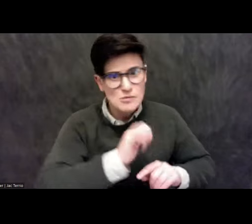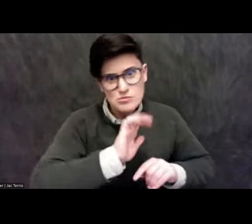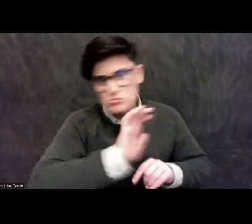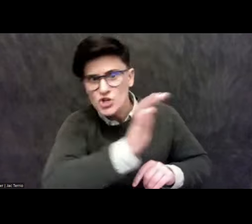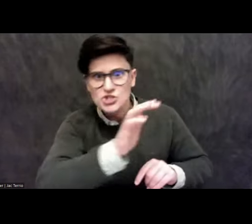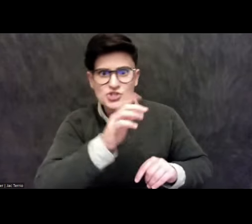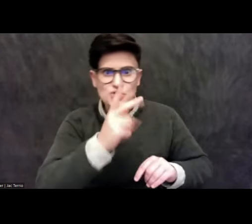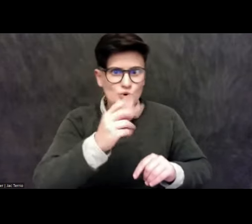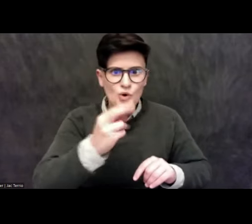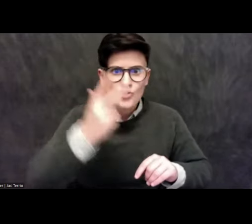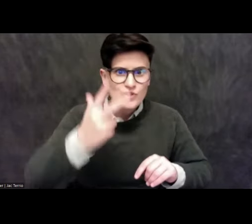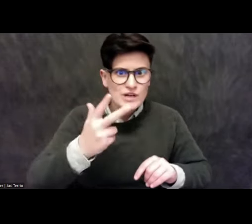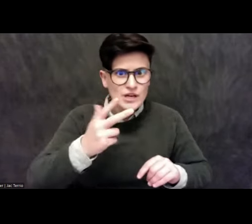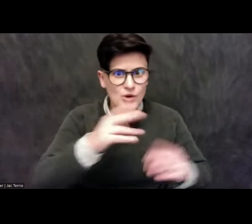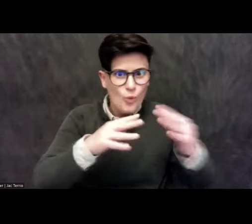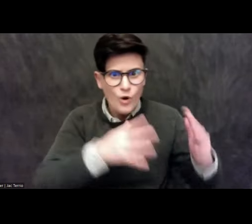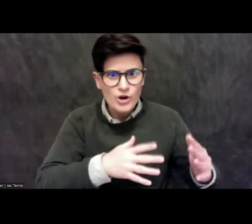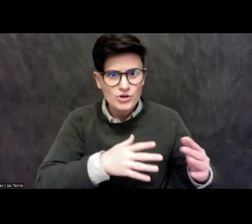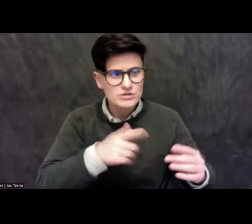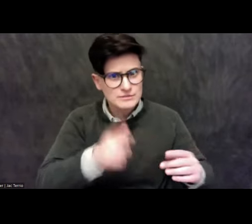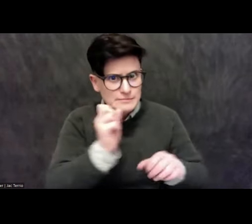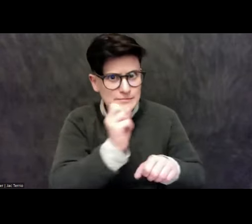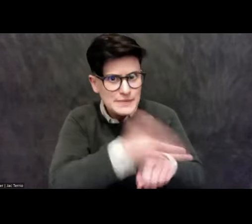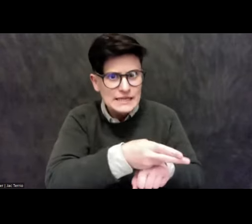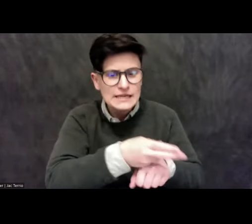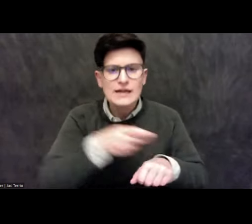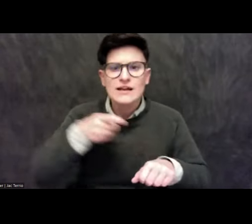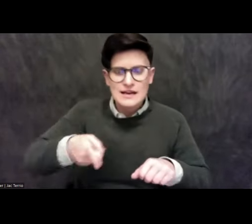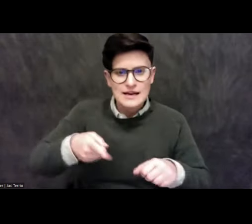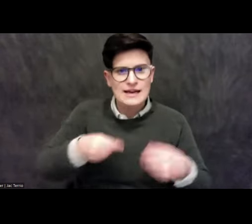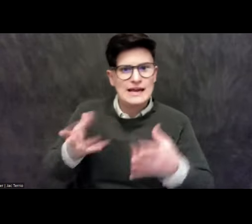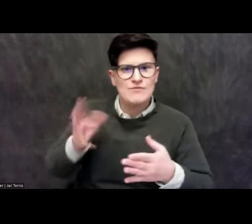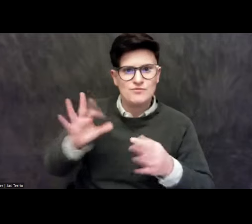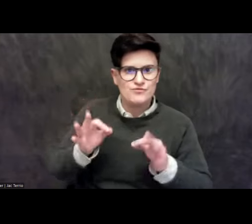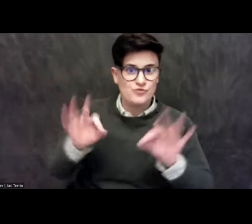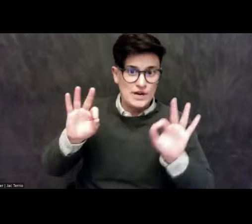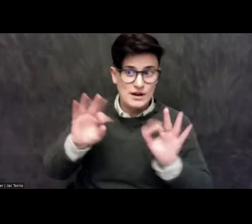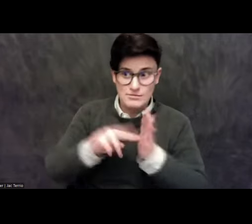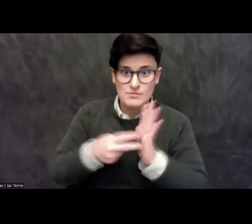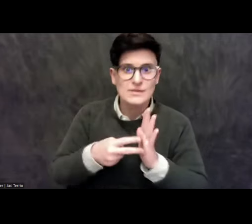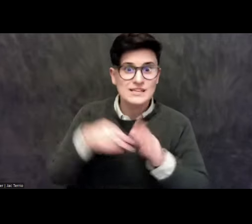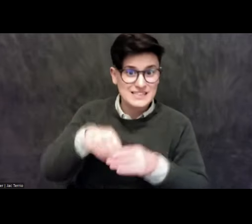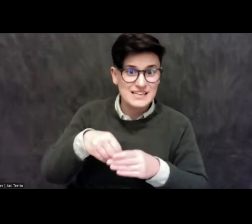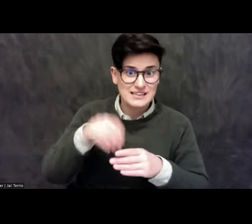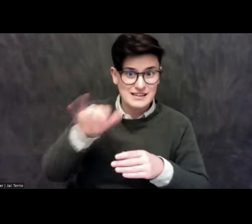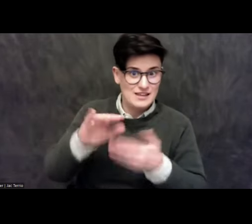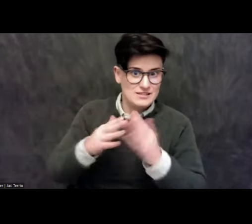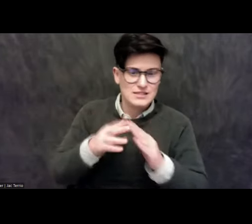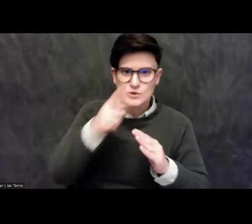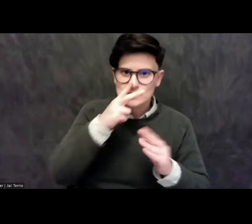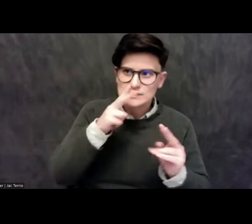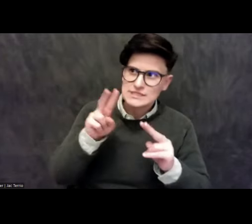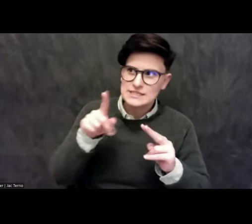And so he's seen then as a hero there within Tlaxcala City, there's a big statue to him near the bus depot.